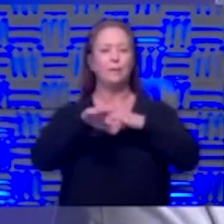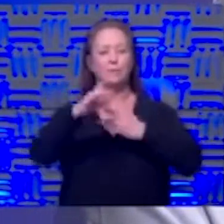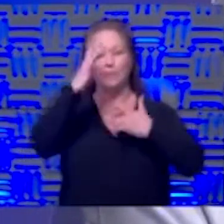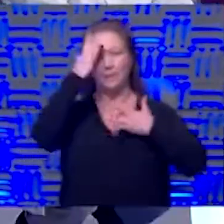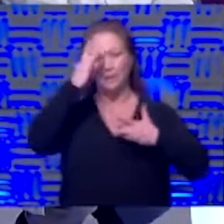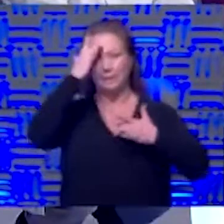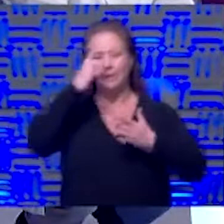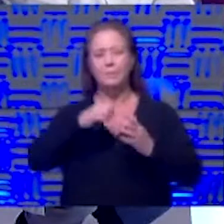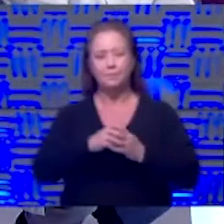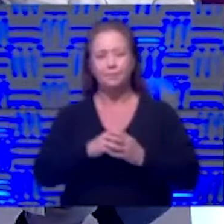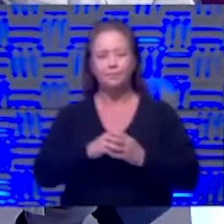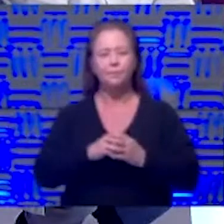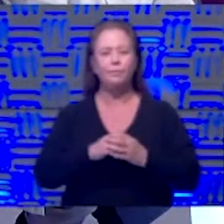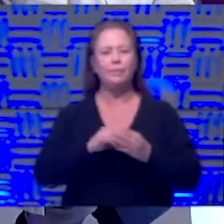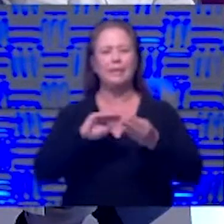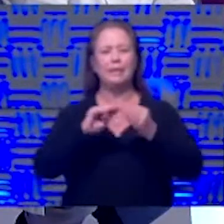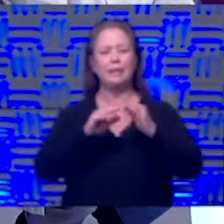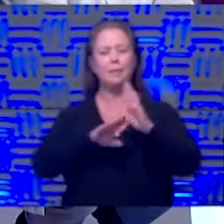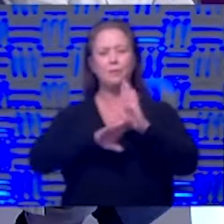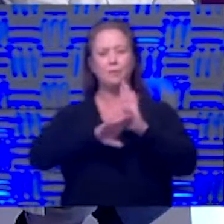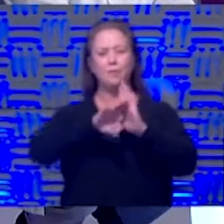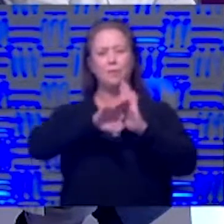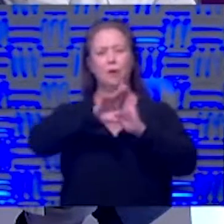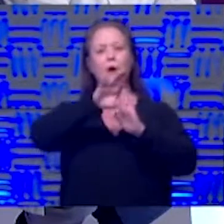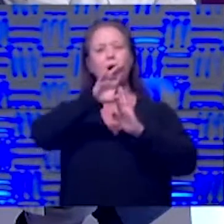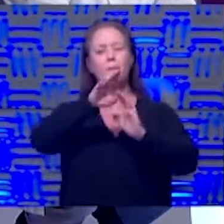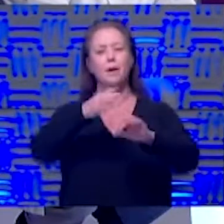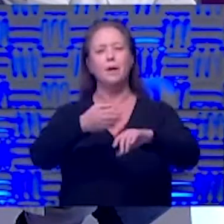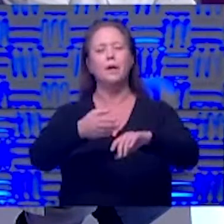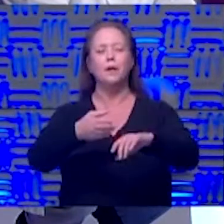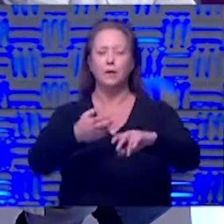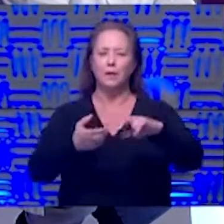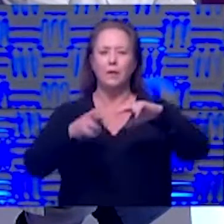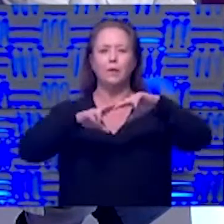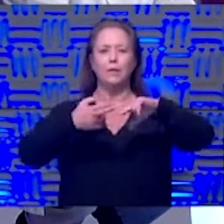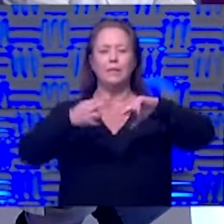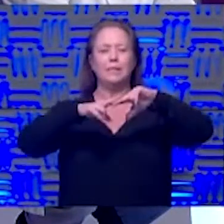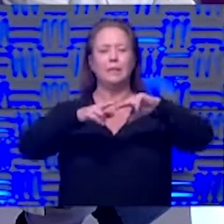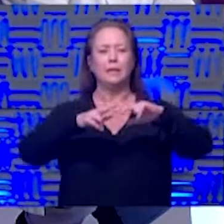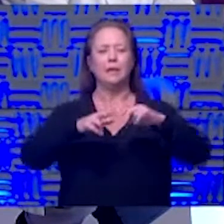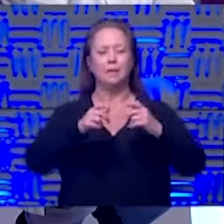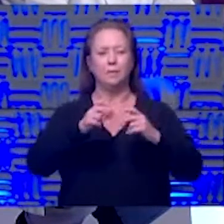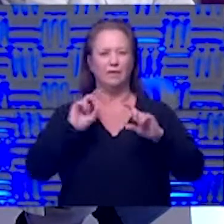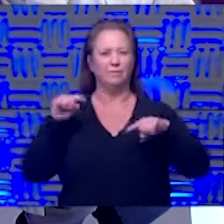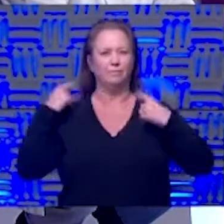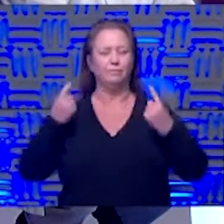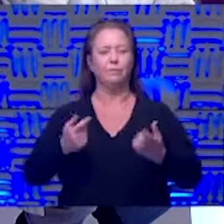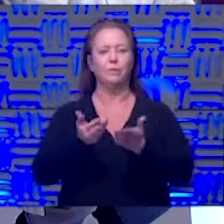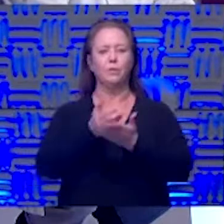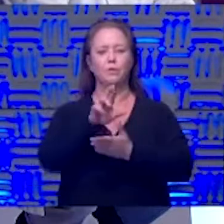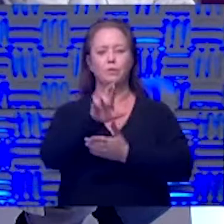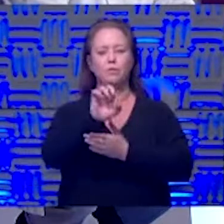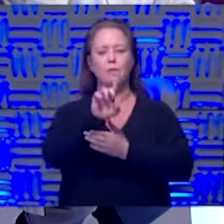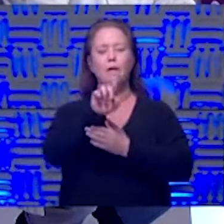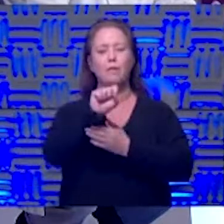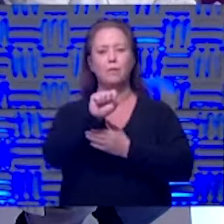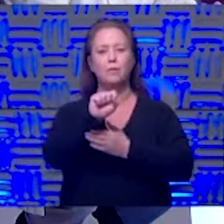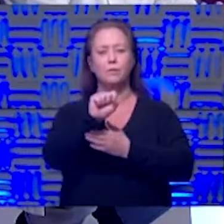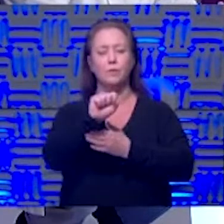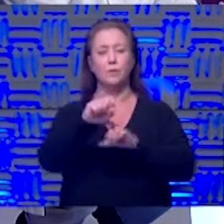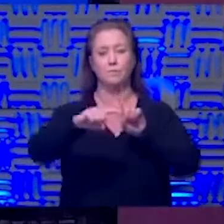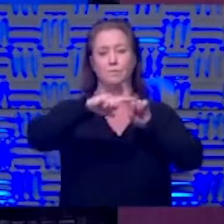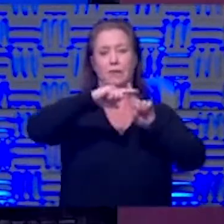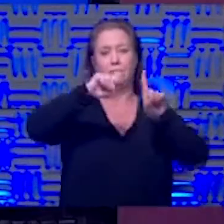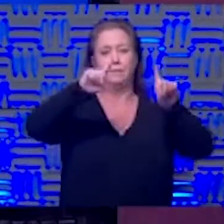you know and the numbers that keep going up dramatically every day and we set new records the last two days for the number of new tests positive here in the